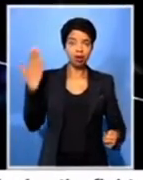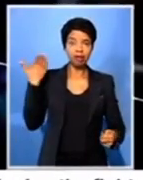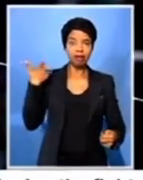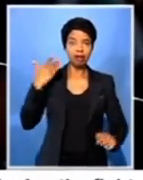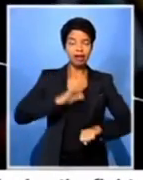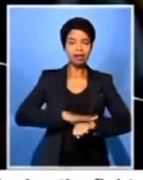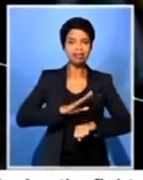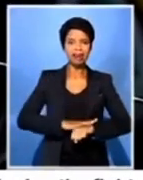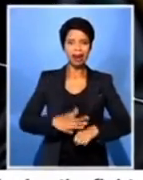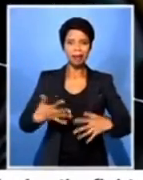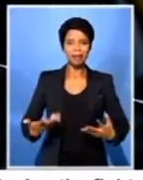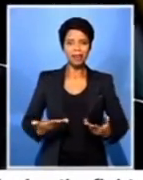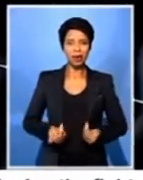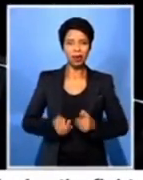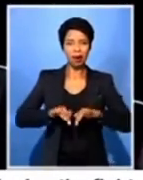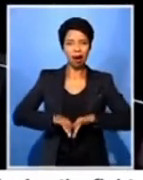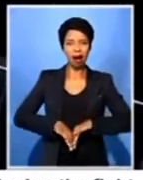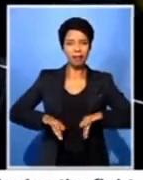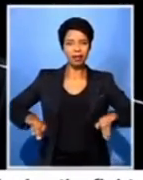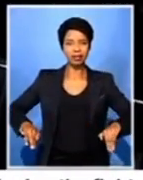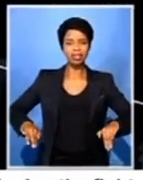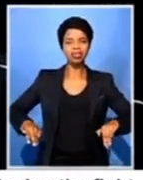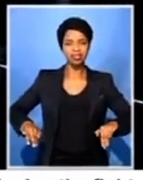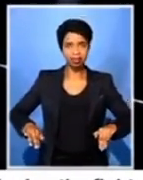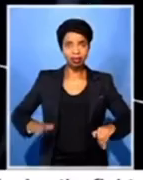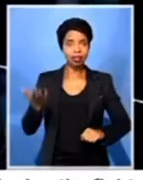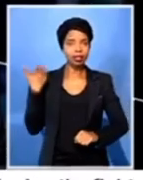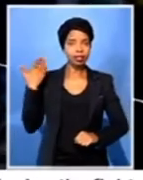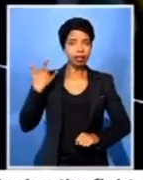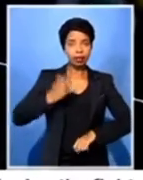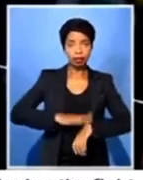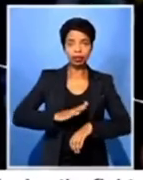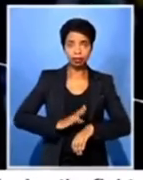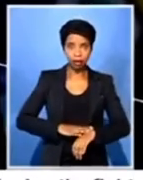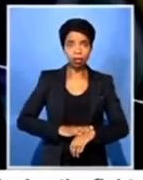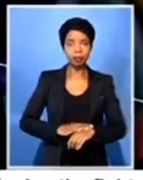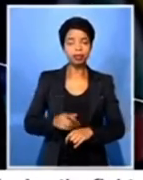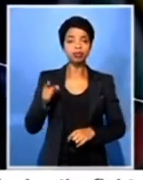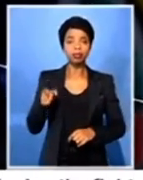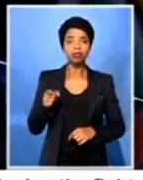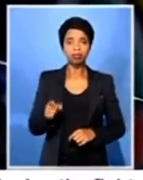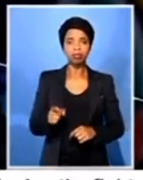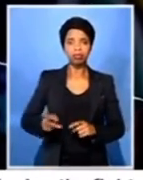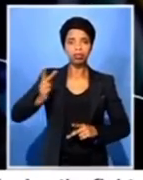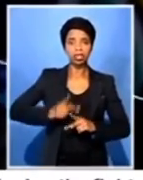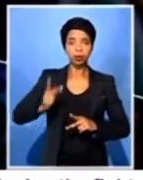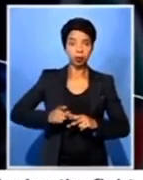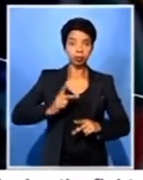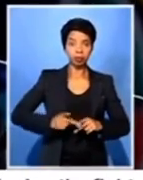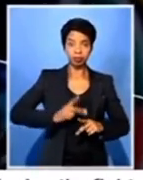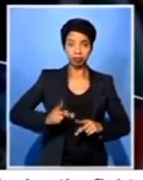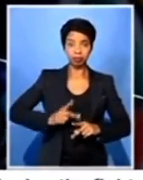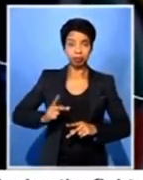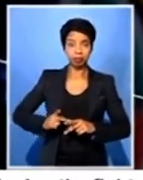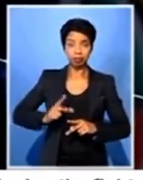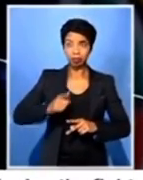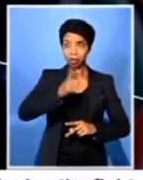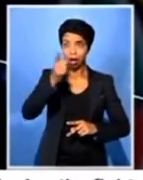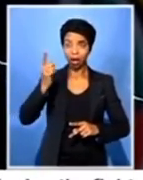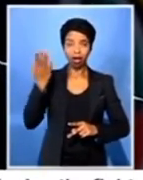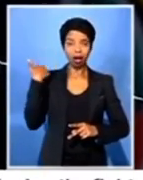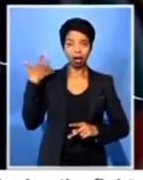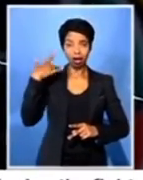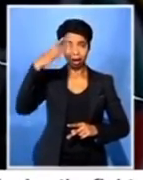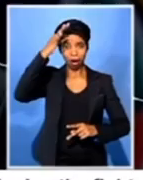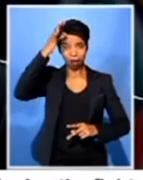of apartheid, when they called the press conference, when the regime was prepared to kill and said in that